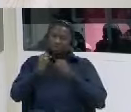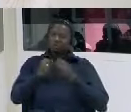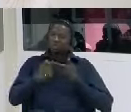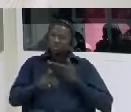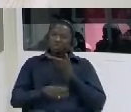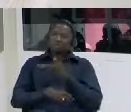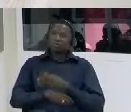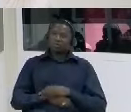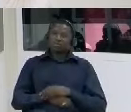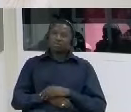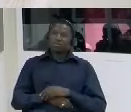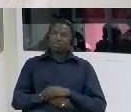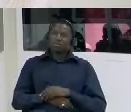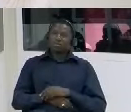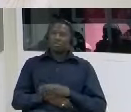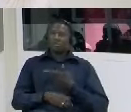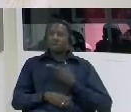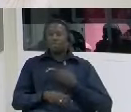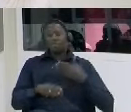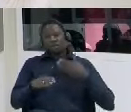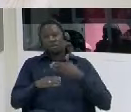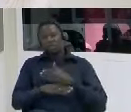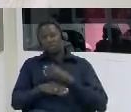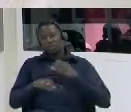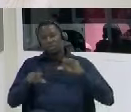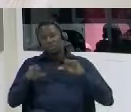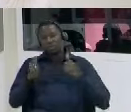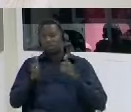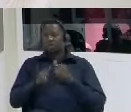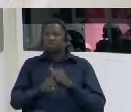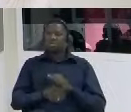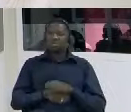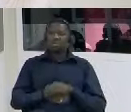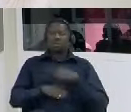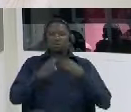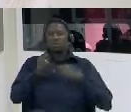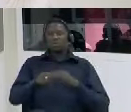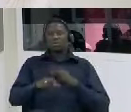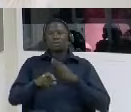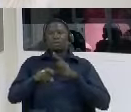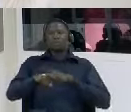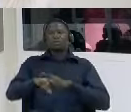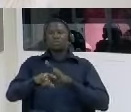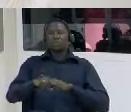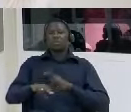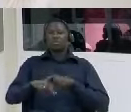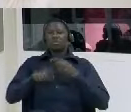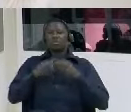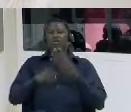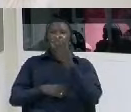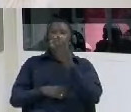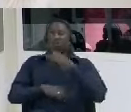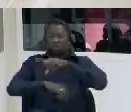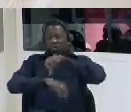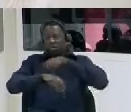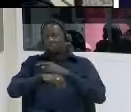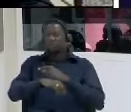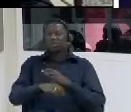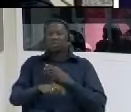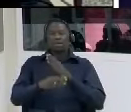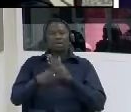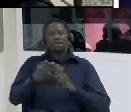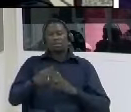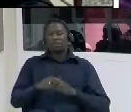have a very late start making you sit for hours and hours waiting for us to solve this technical